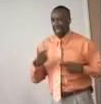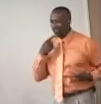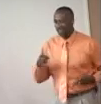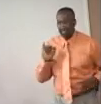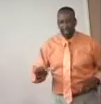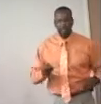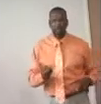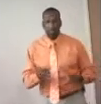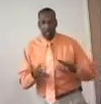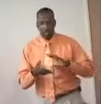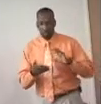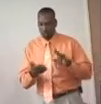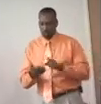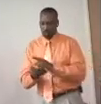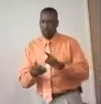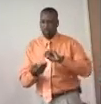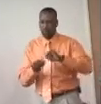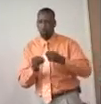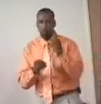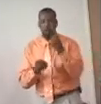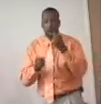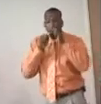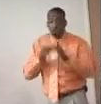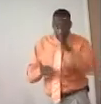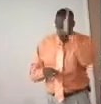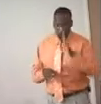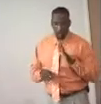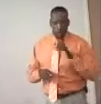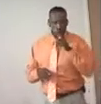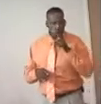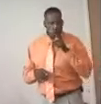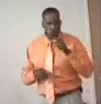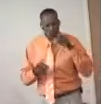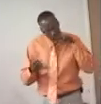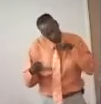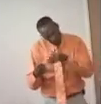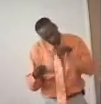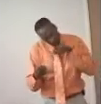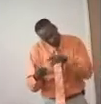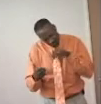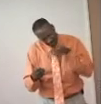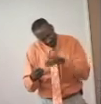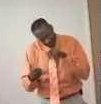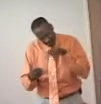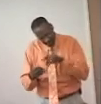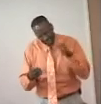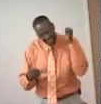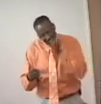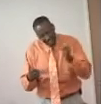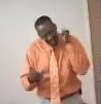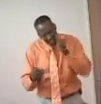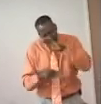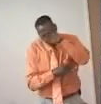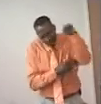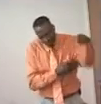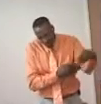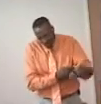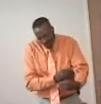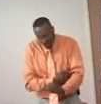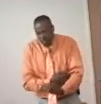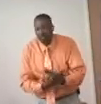what David said. Psalm number one, that the blessed man is one who meditates on the word day and night.